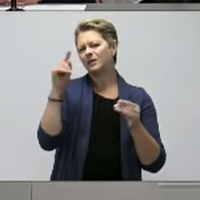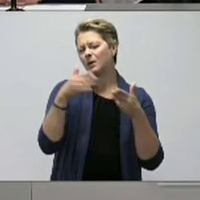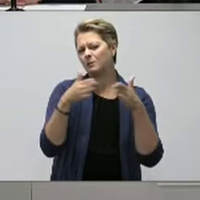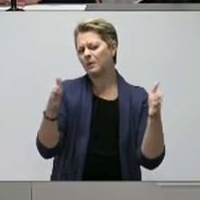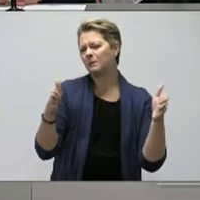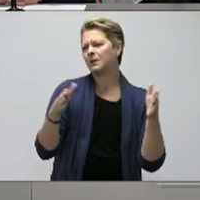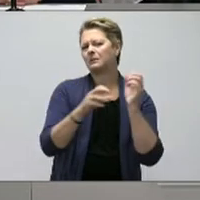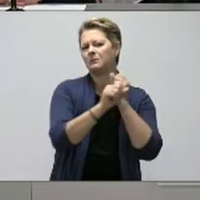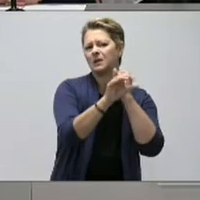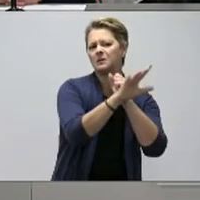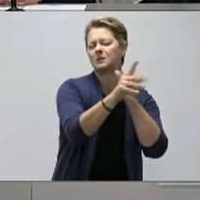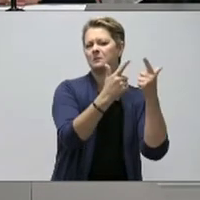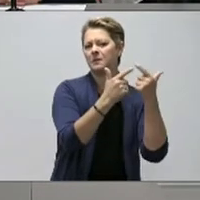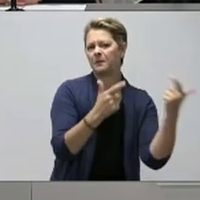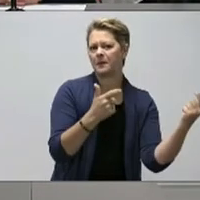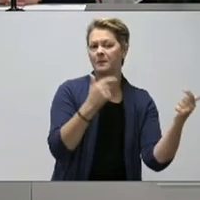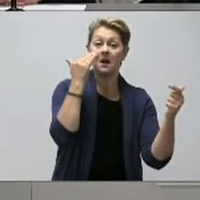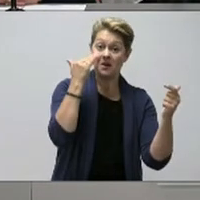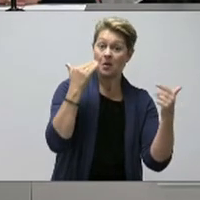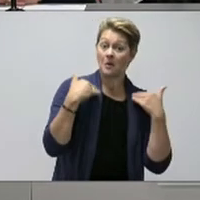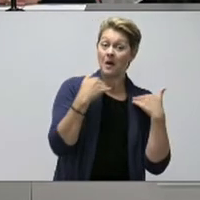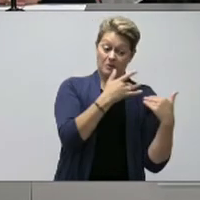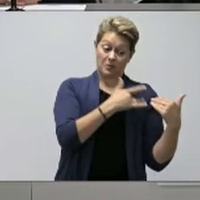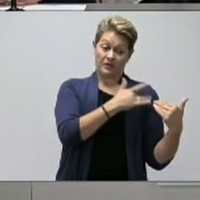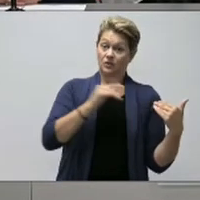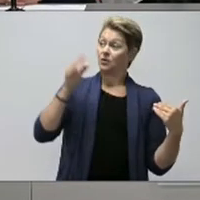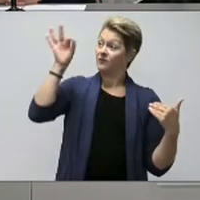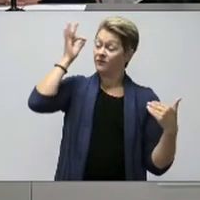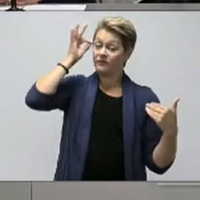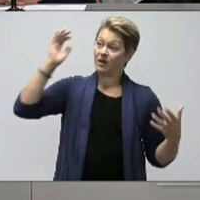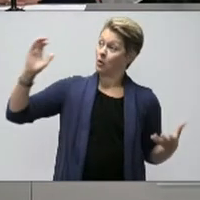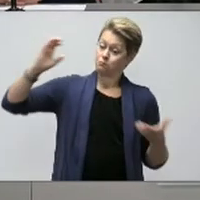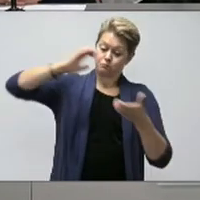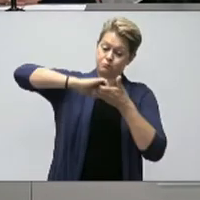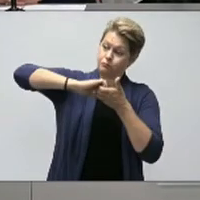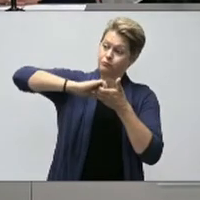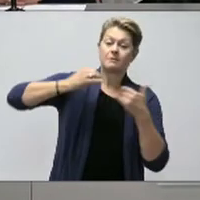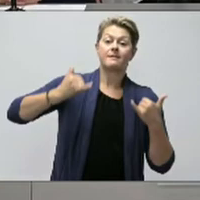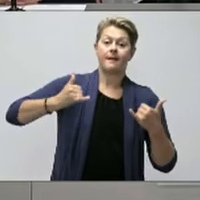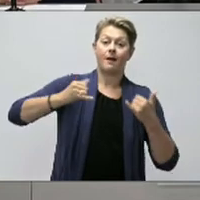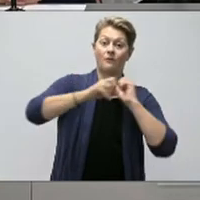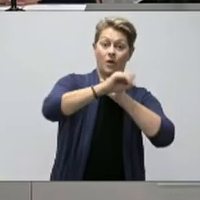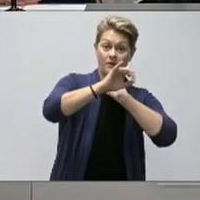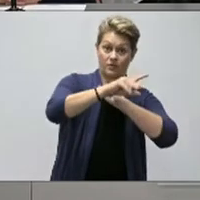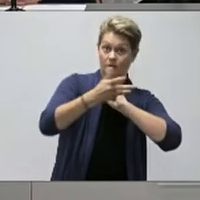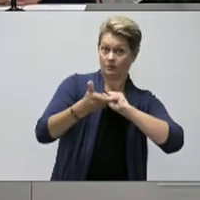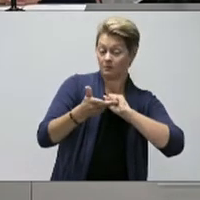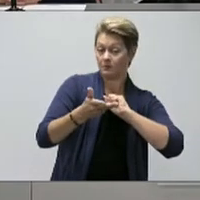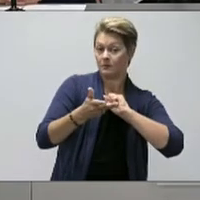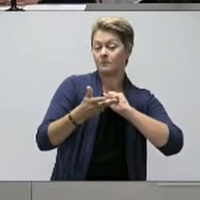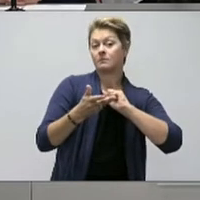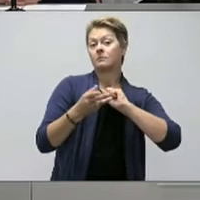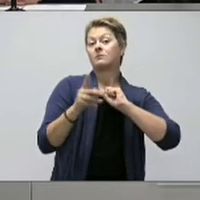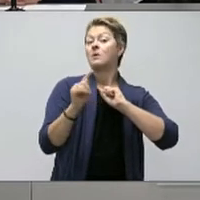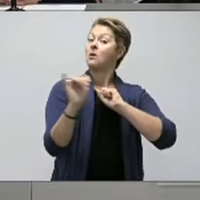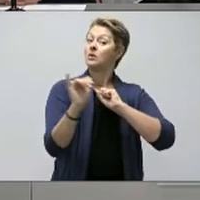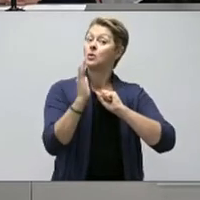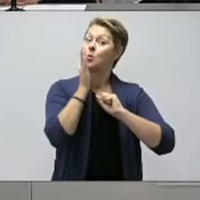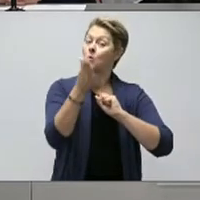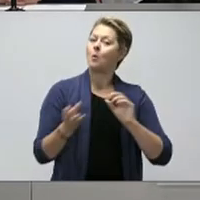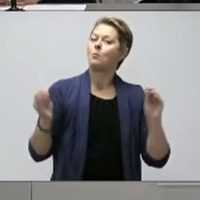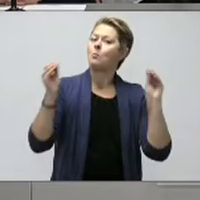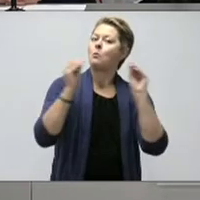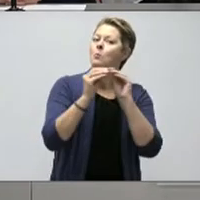campaigns and that sort of thing. I know there's a joint provincial-federal push right now. There's been an indication that there will be a further